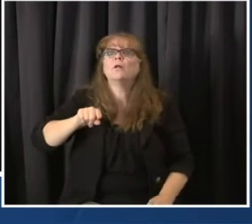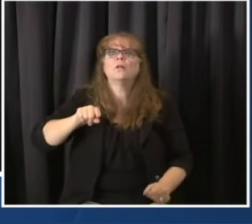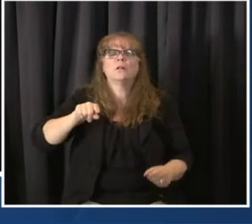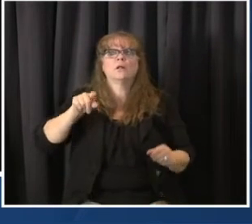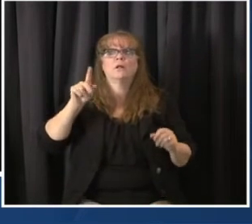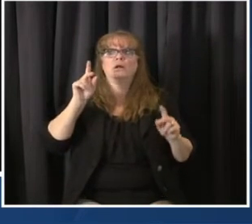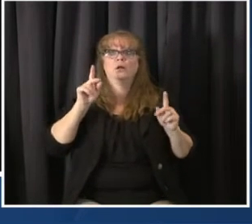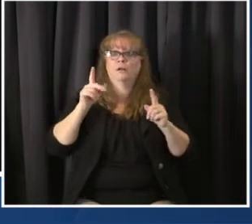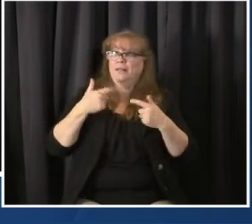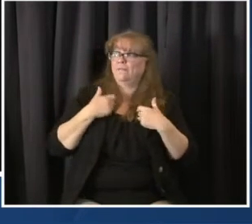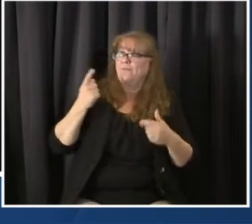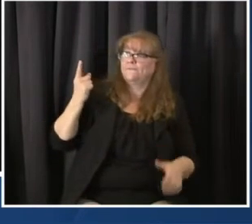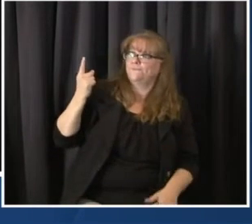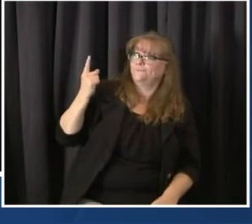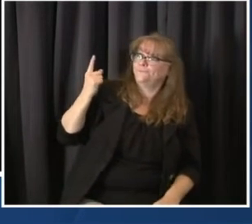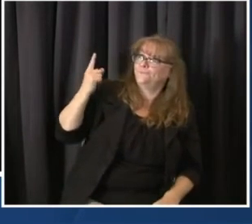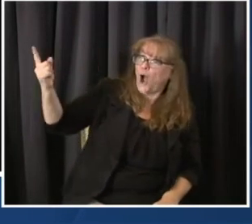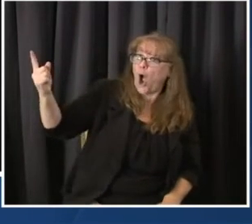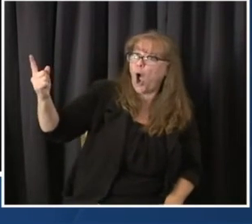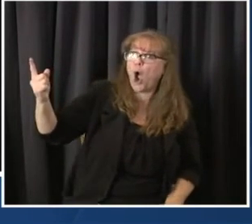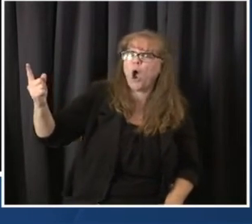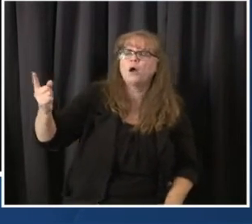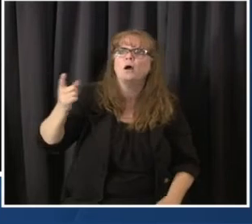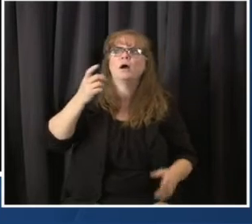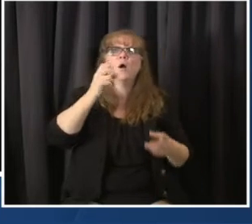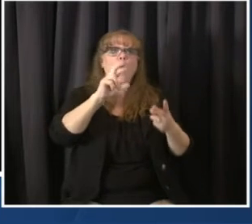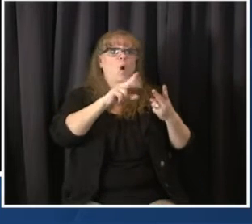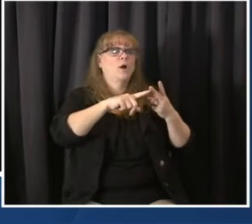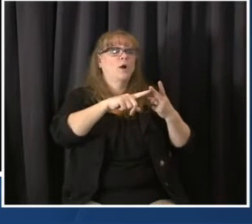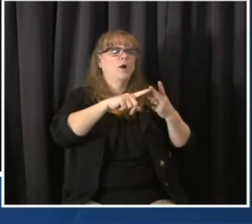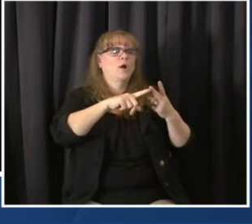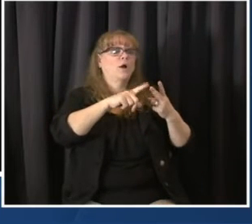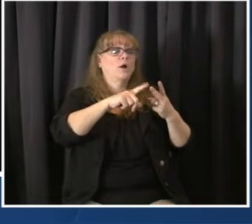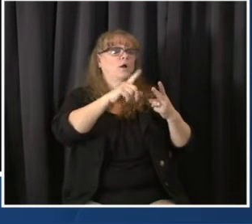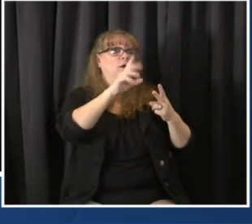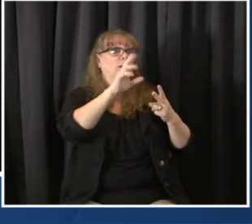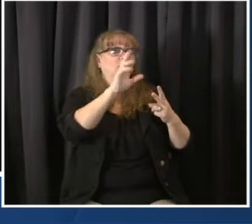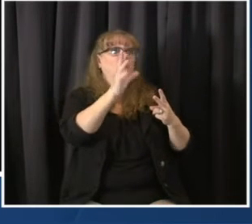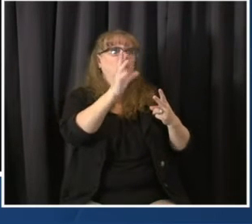or five working adults in that household who might work in and around others.